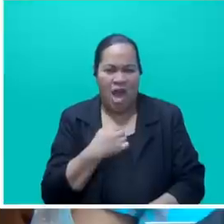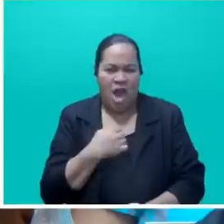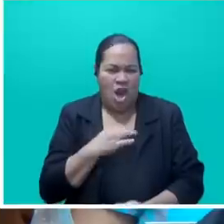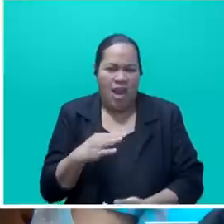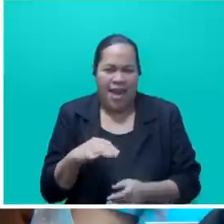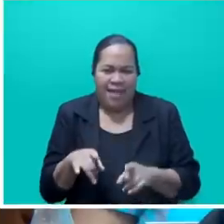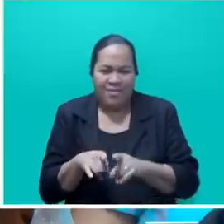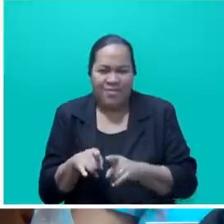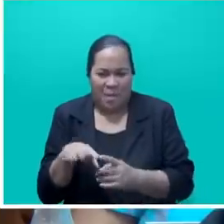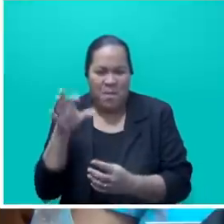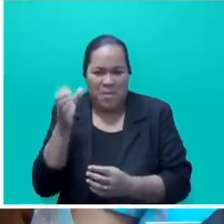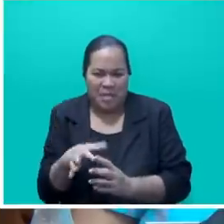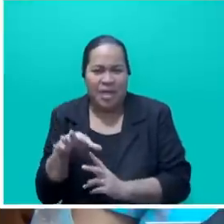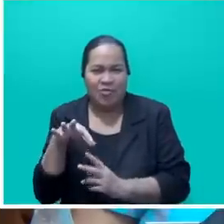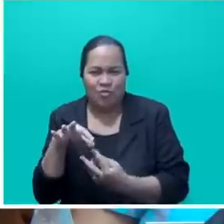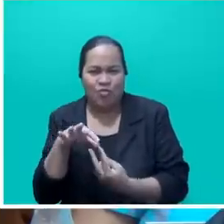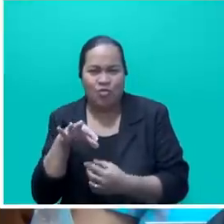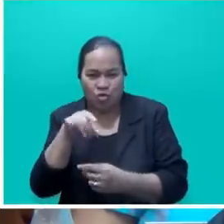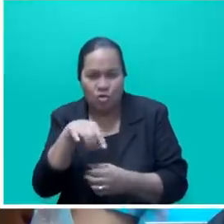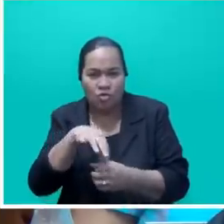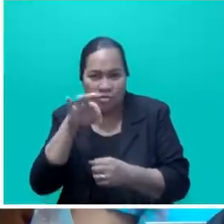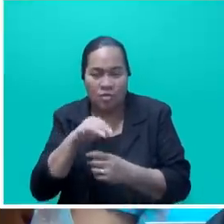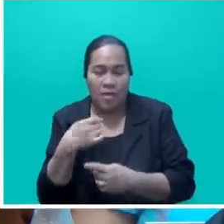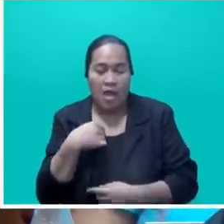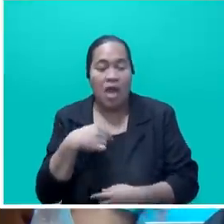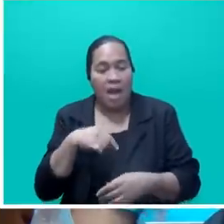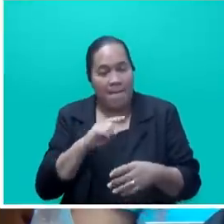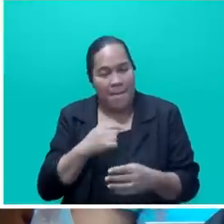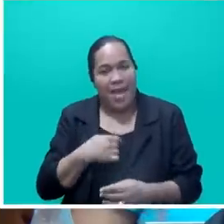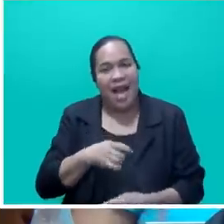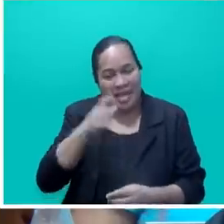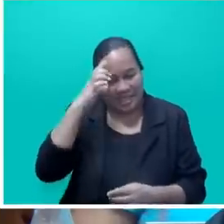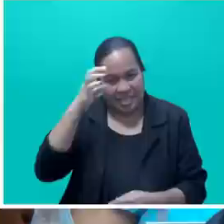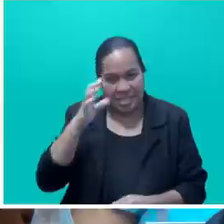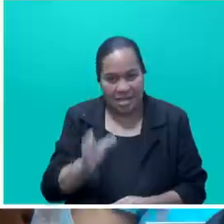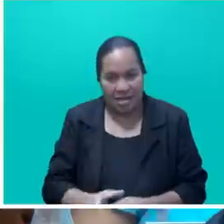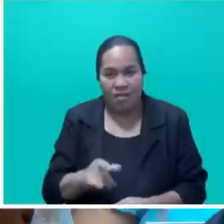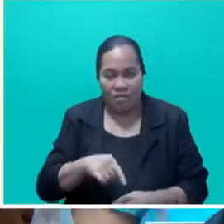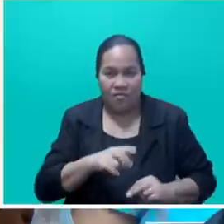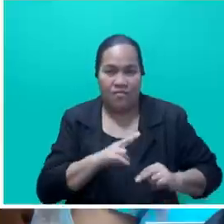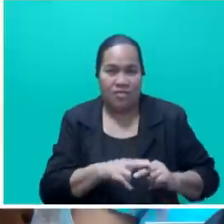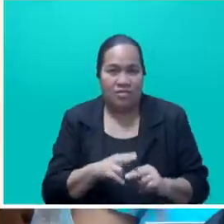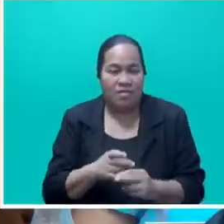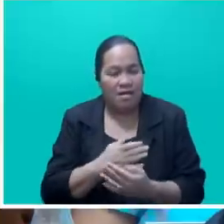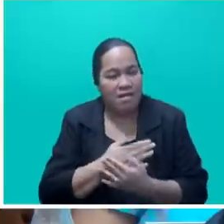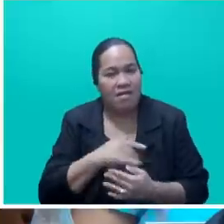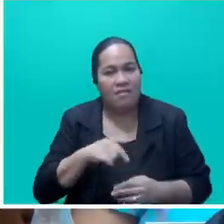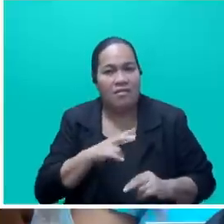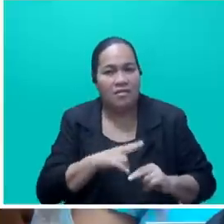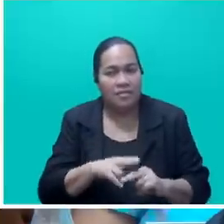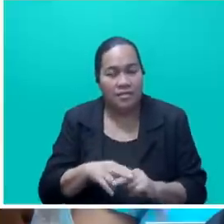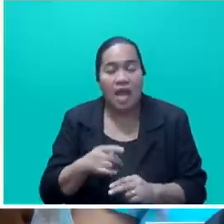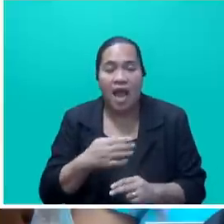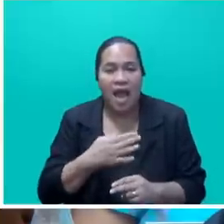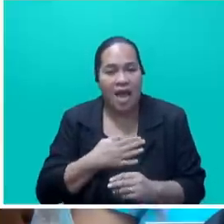but as a citizen of our beloved nation. Mr Speaker, sir, I am humbled to